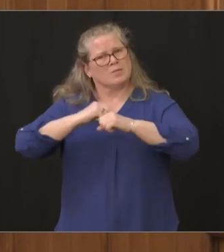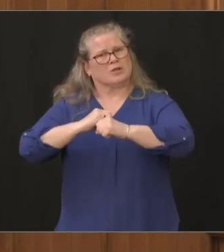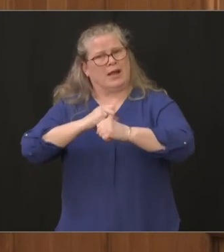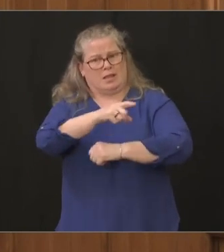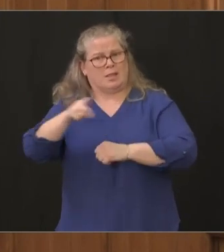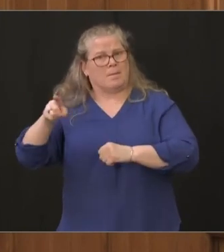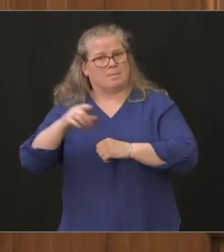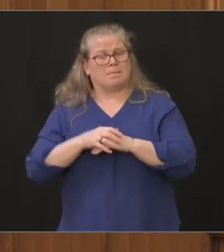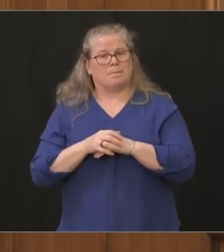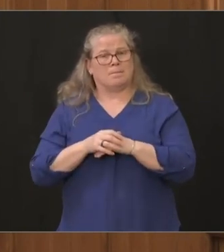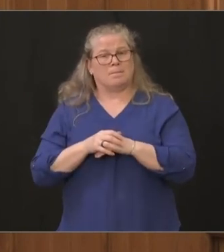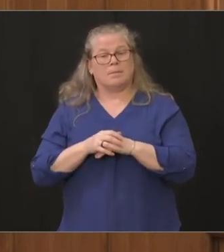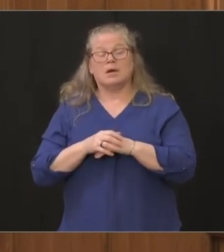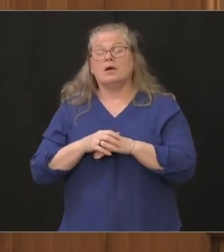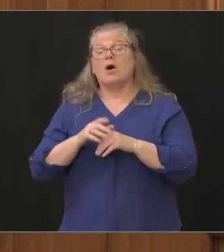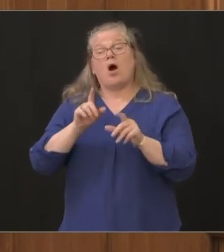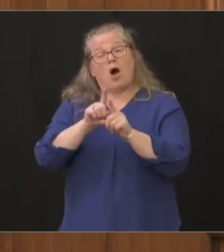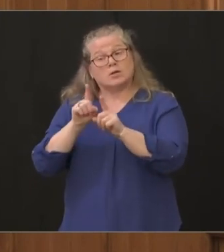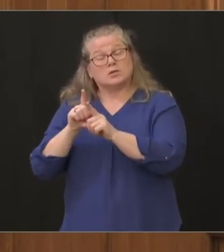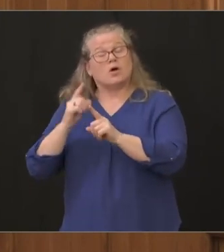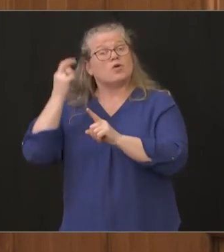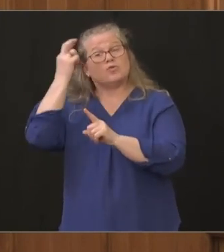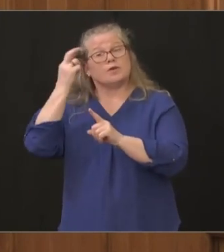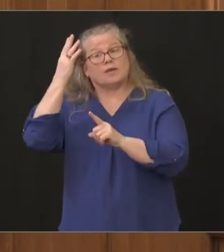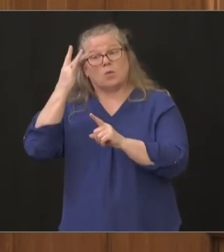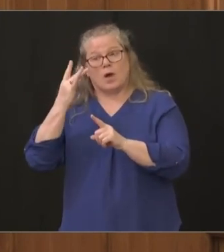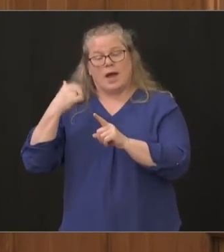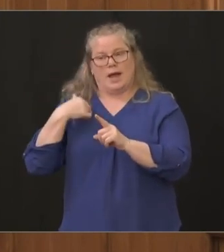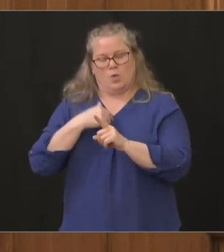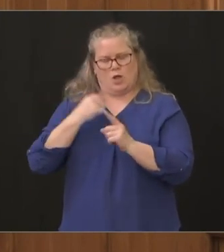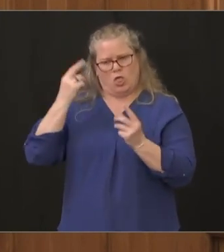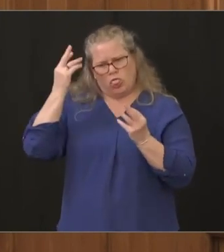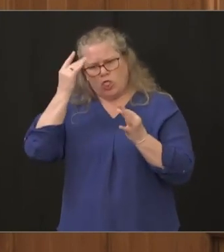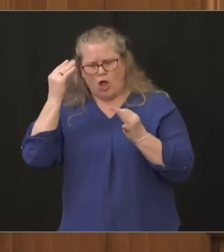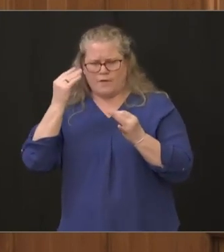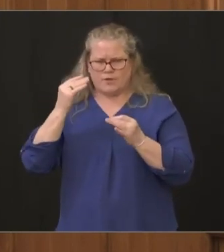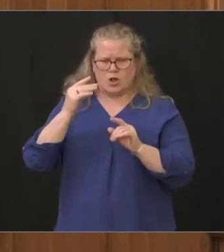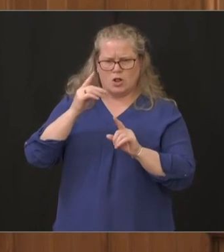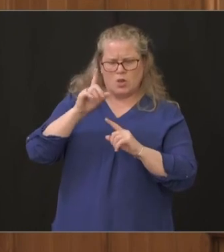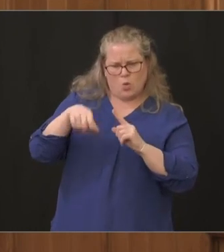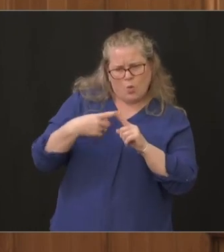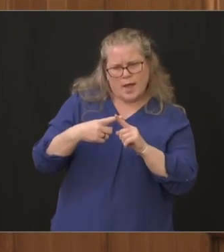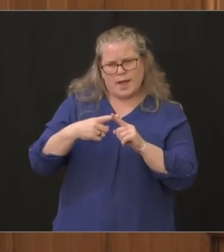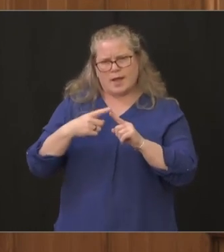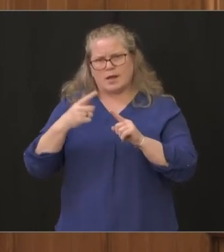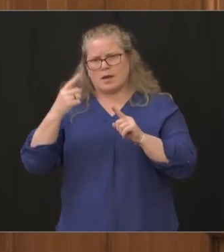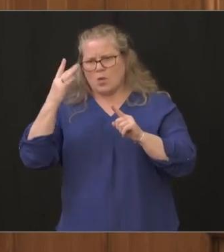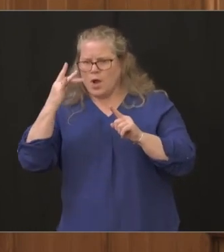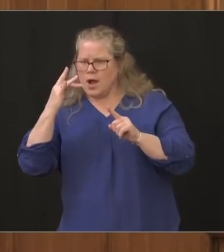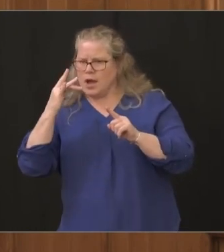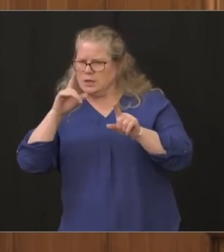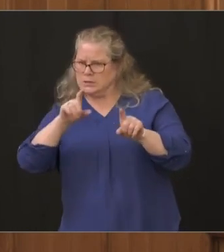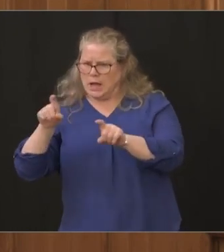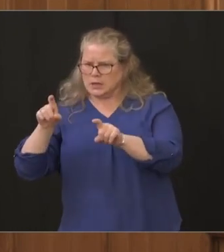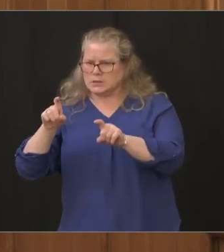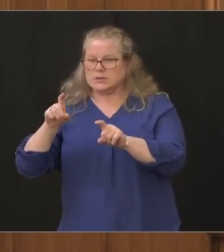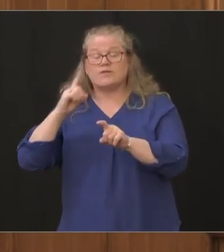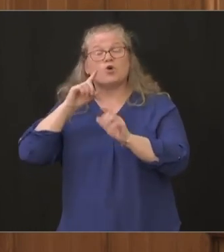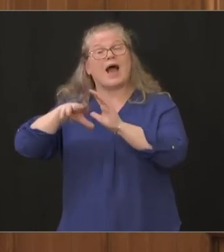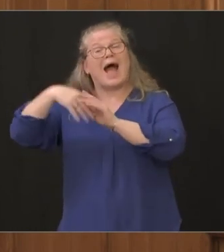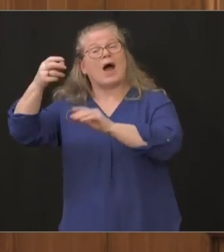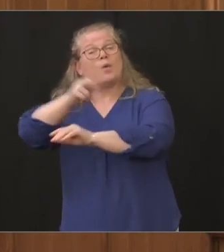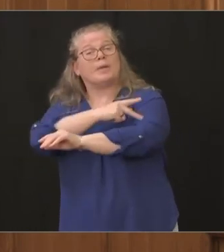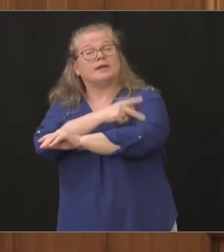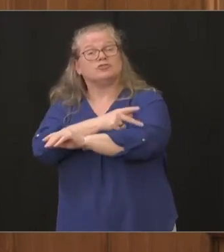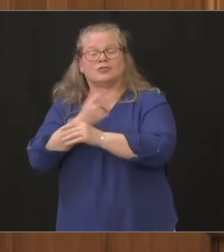third when we when we uh the reason why we have to be thoughtful about when and how we administer tests on the outpatient side is getting back to the points